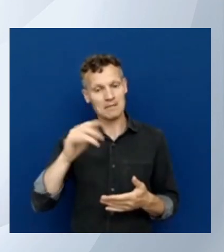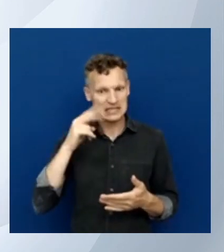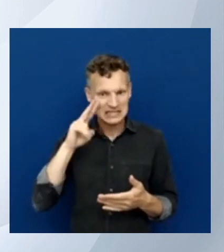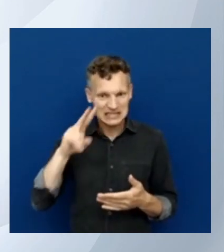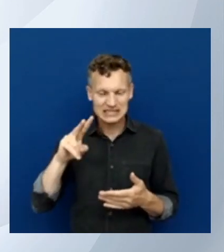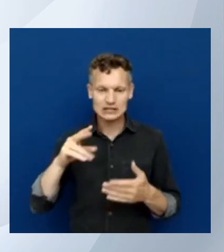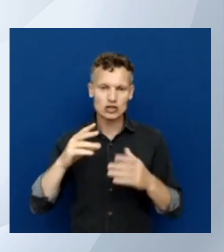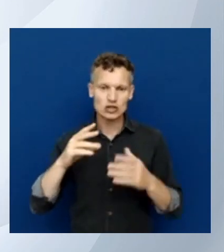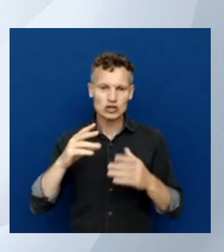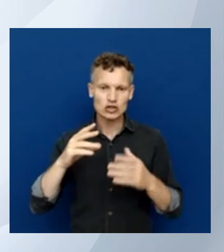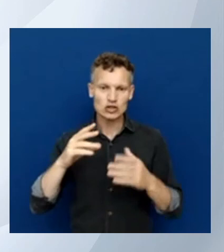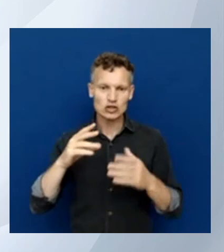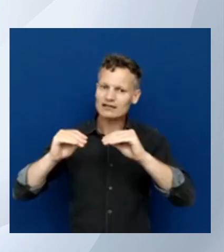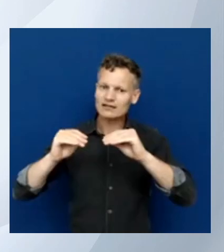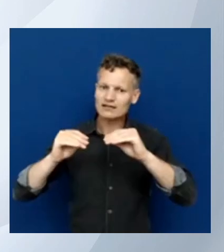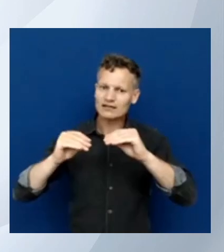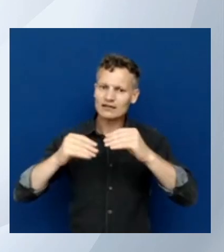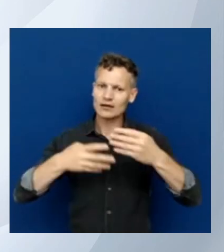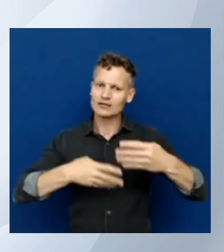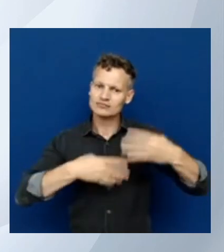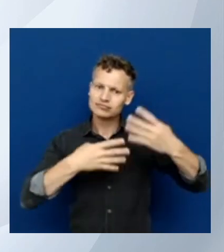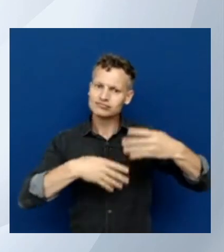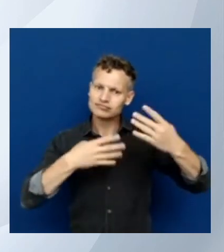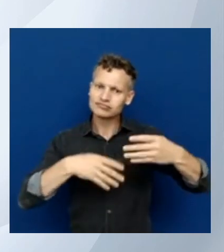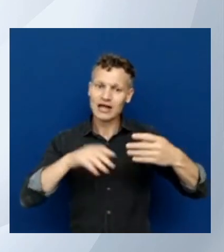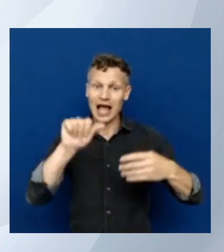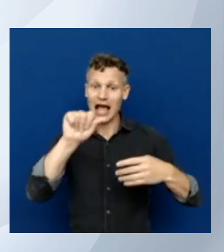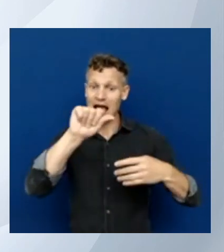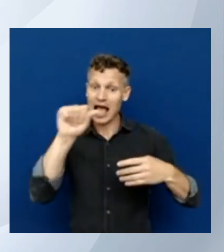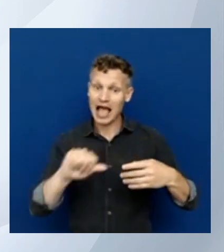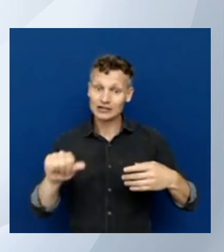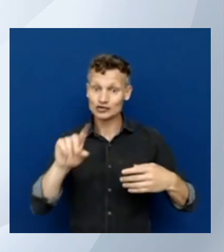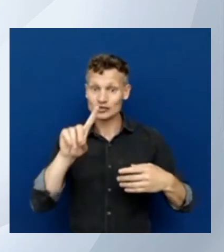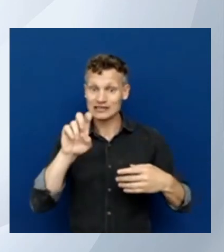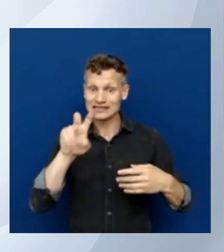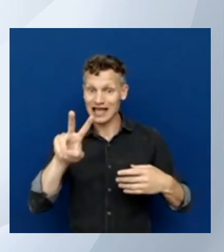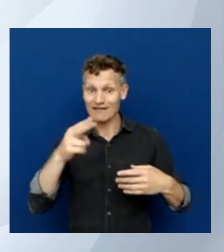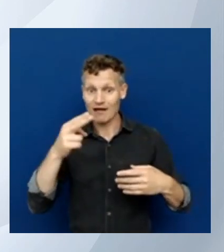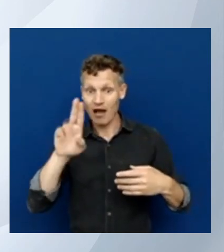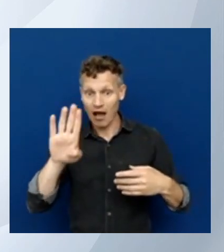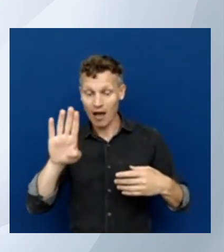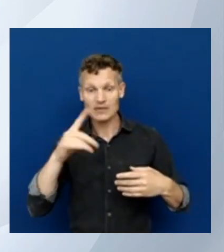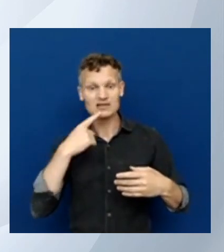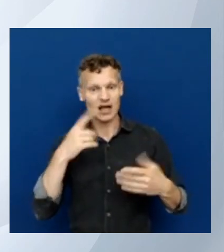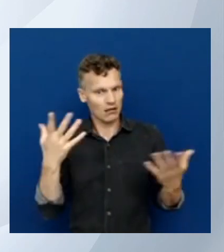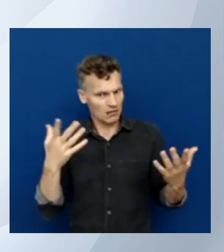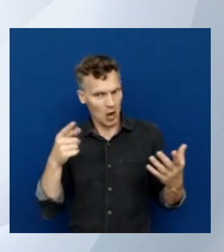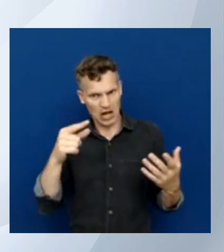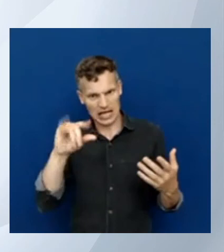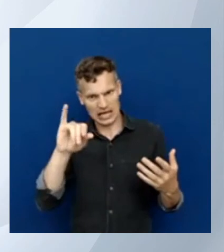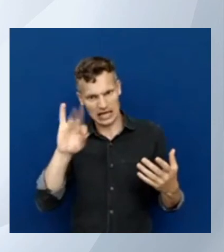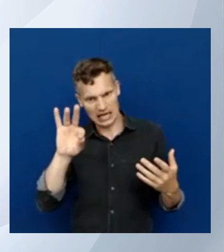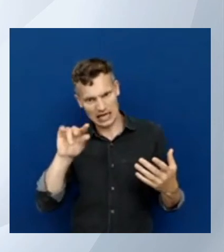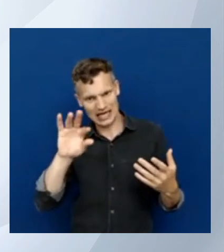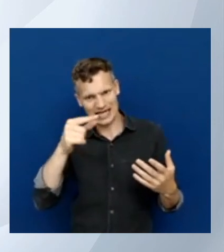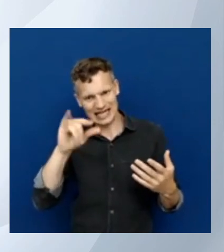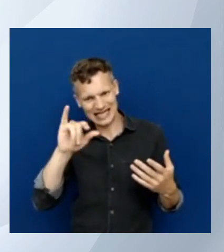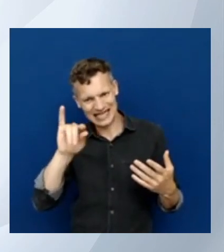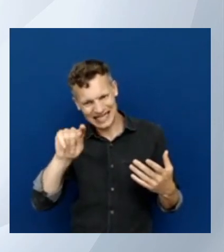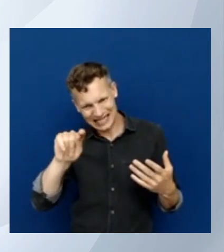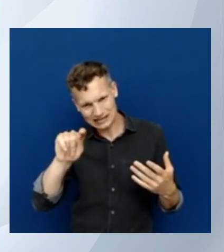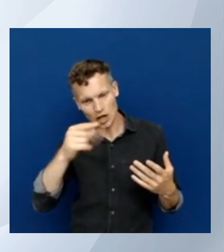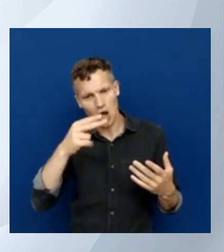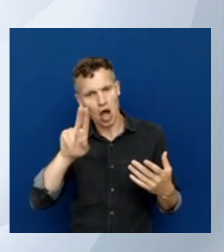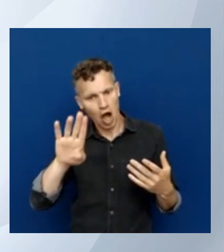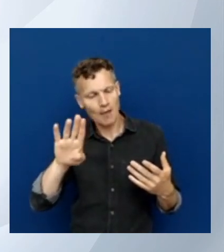was mentioned people ask how about GitHub action stuff like that there are a lot of different new options available and we think that deserves a user